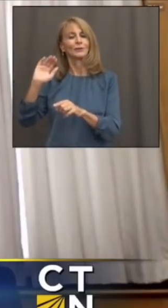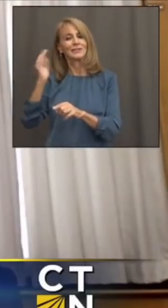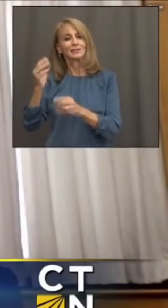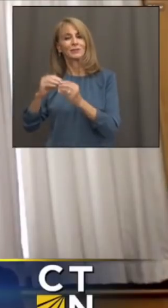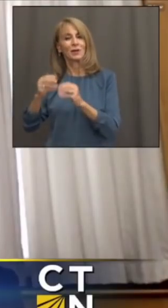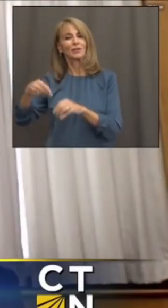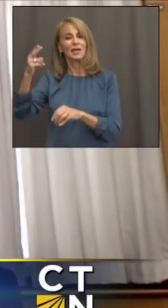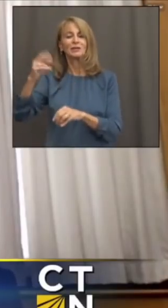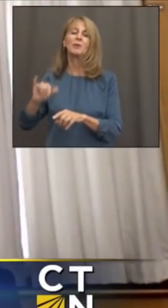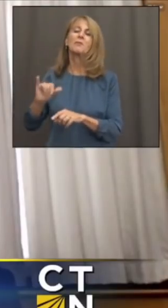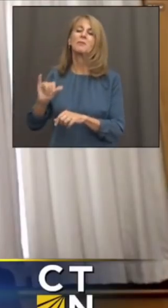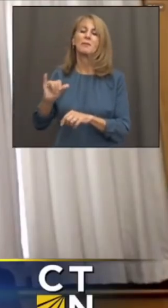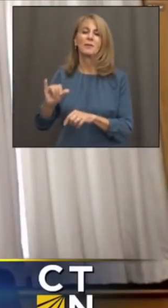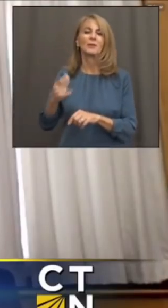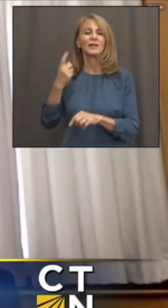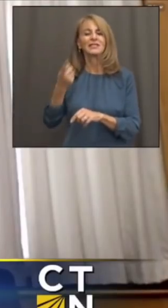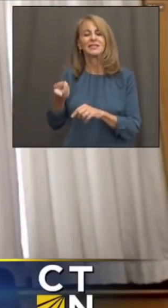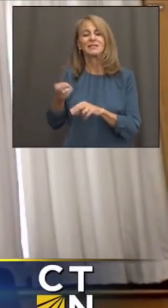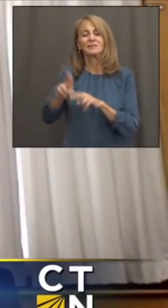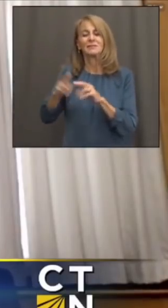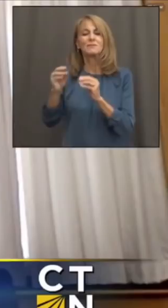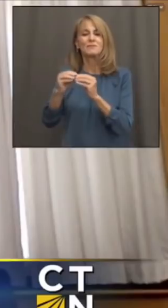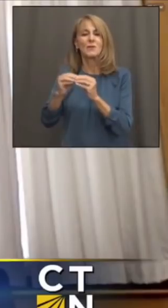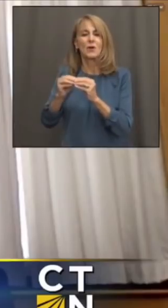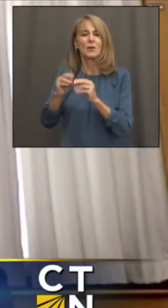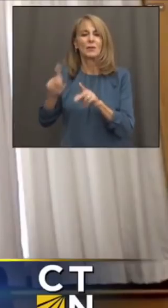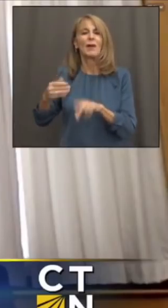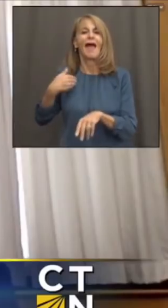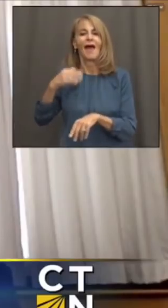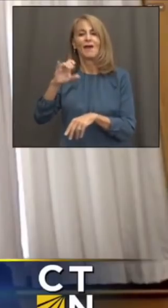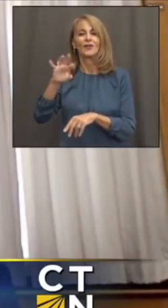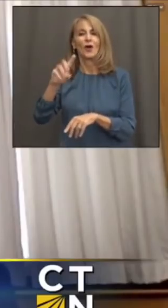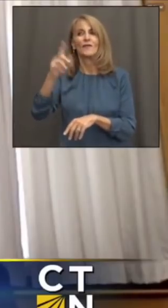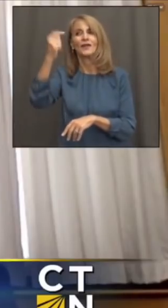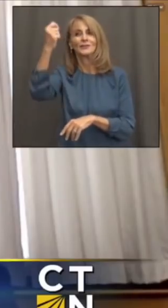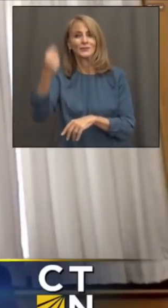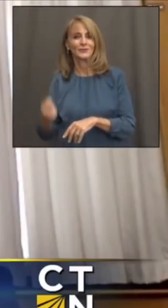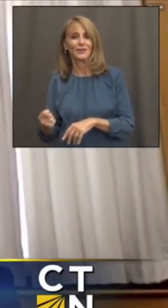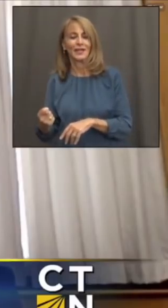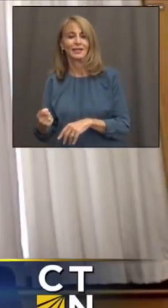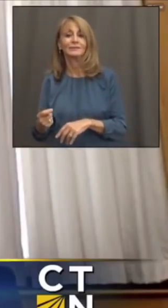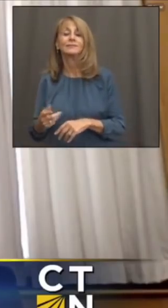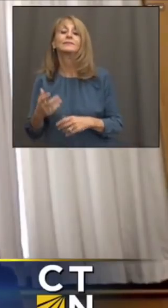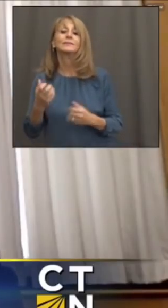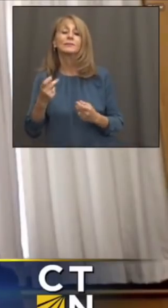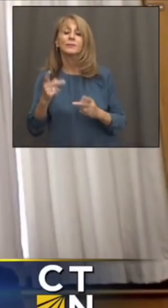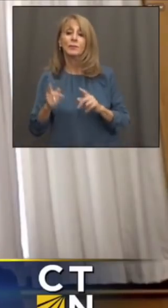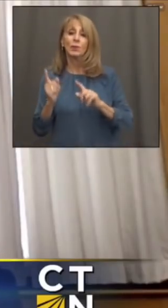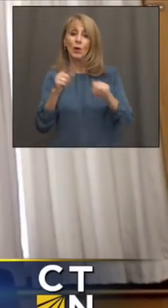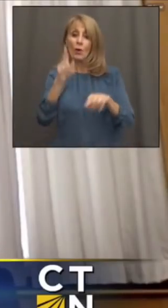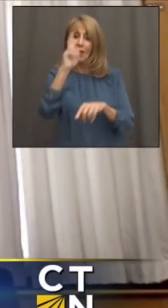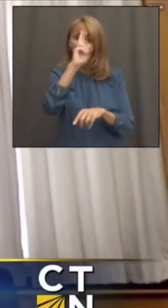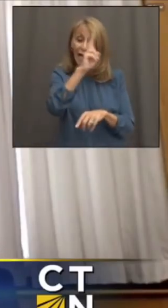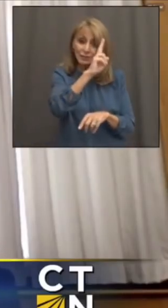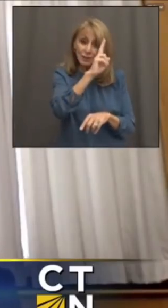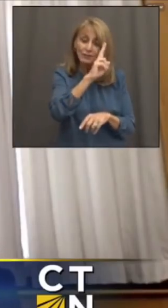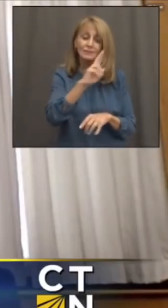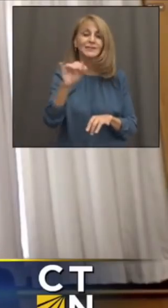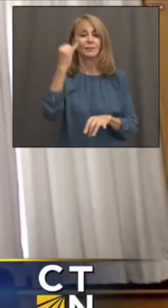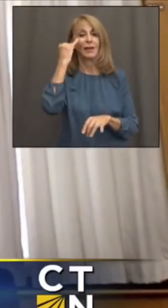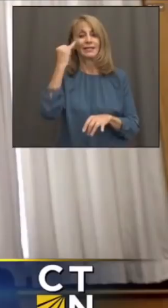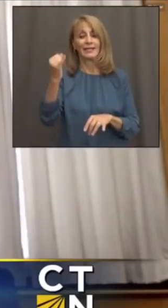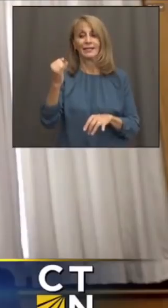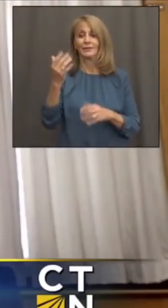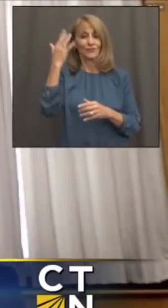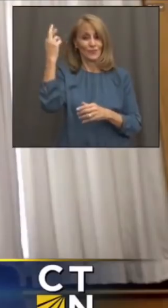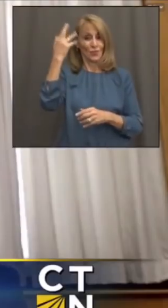it's not surprising that we often see a higher positivity rate on Tuesday. And then with regards to hospitalizations, you know, again, backing up the same way, a lot of